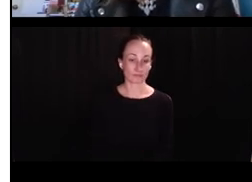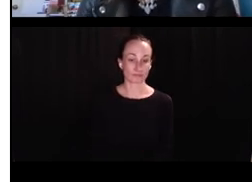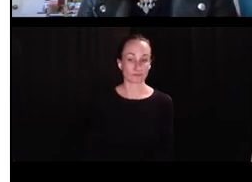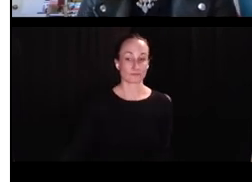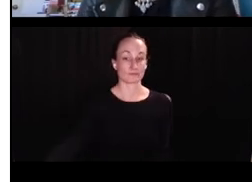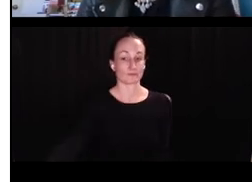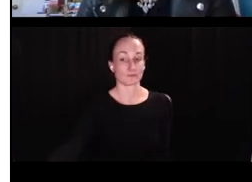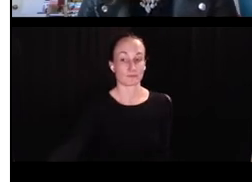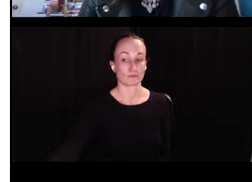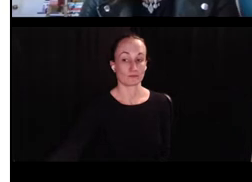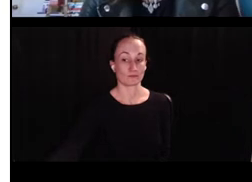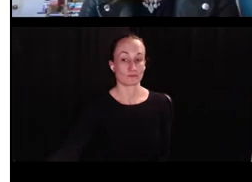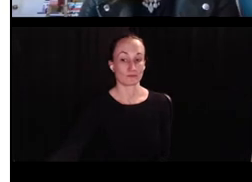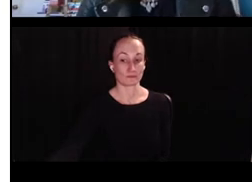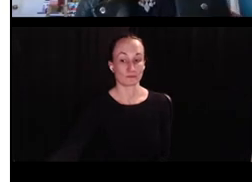okay.